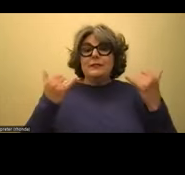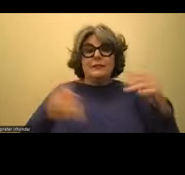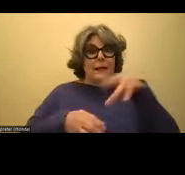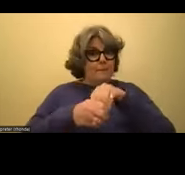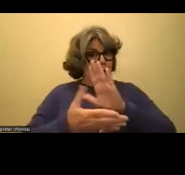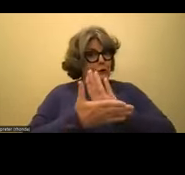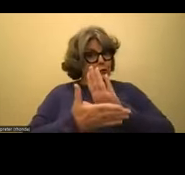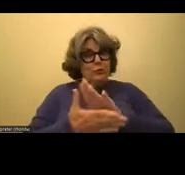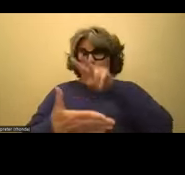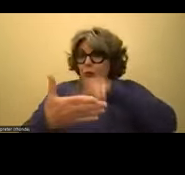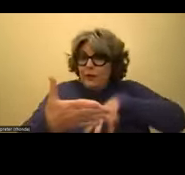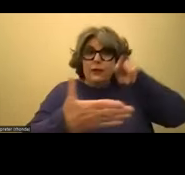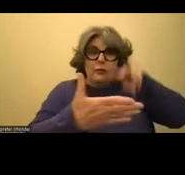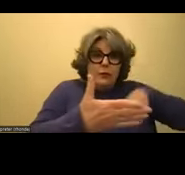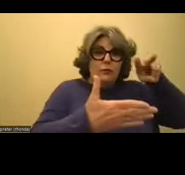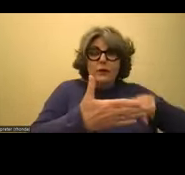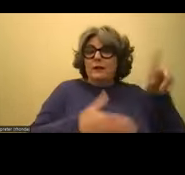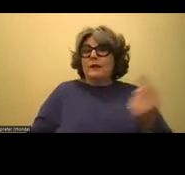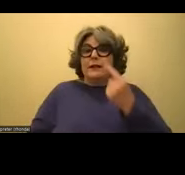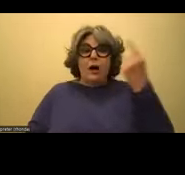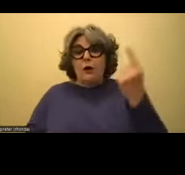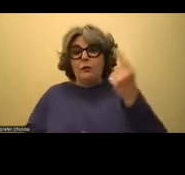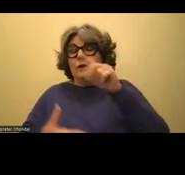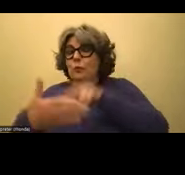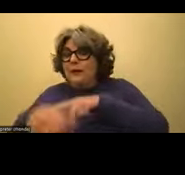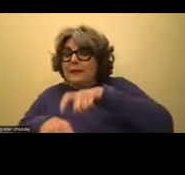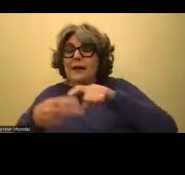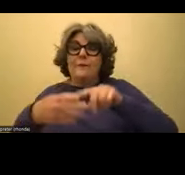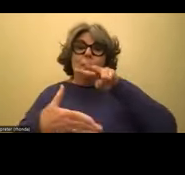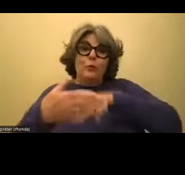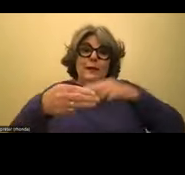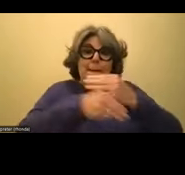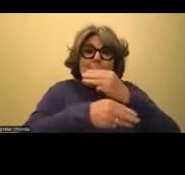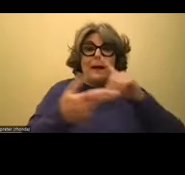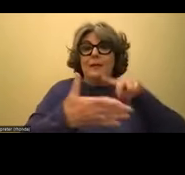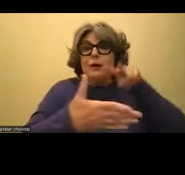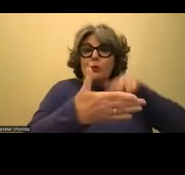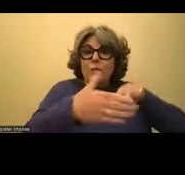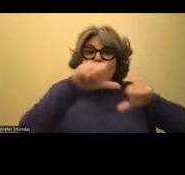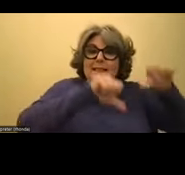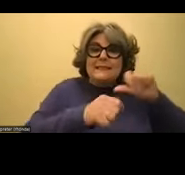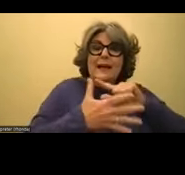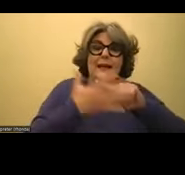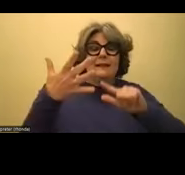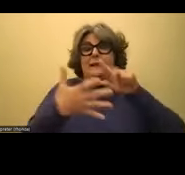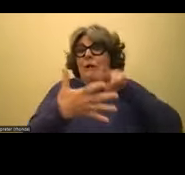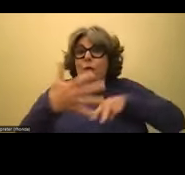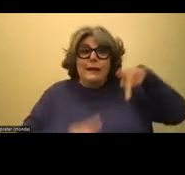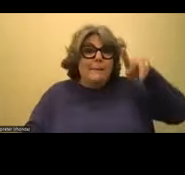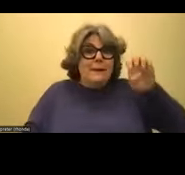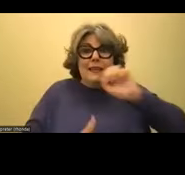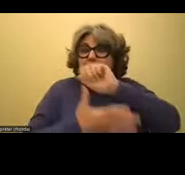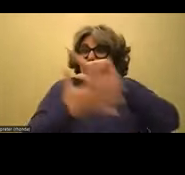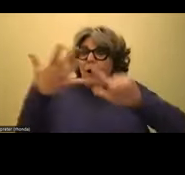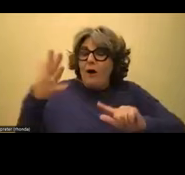school, we read and we read not just in reading time, but we read in math and we read in science and we are reading in PE. I mean, all the